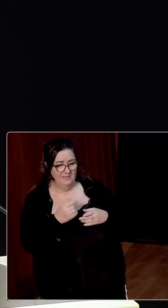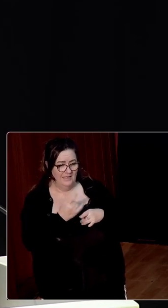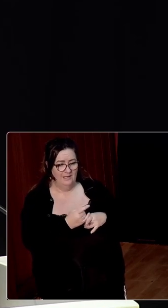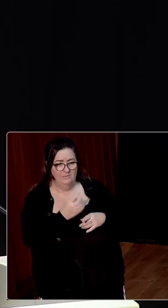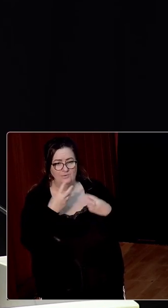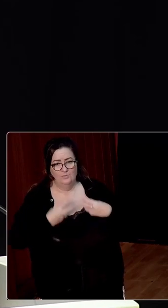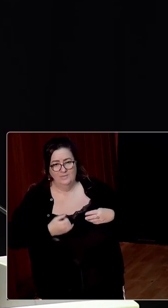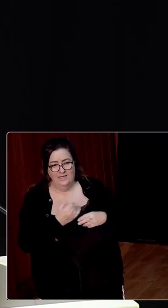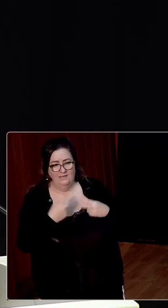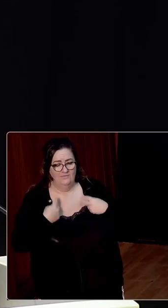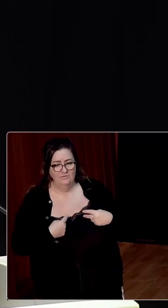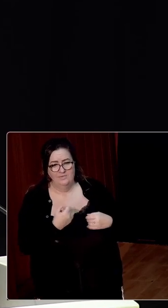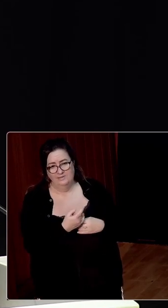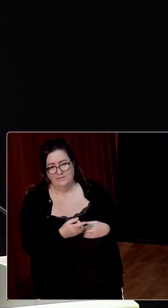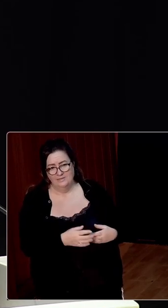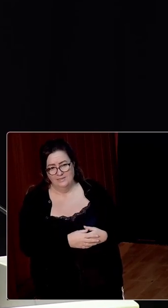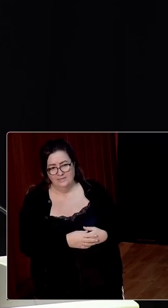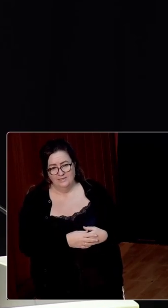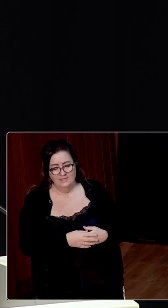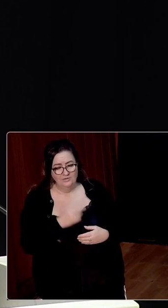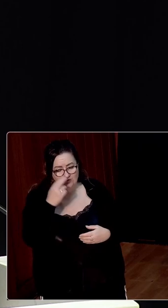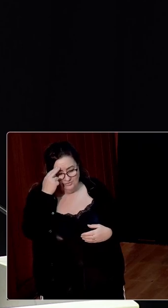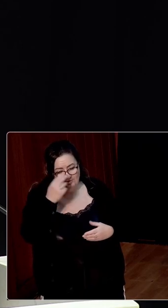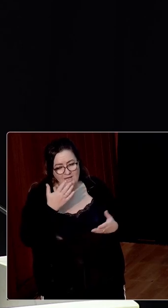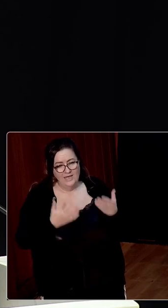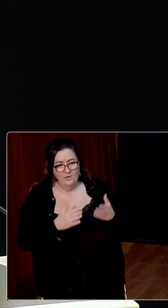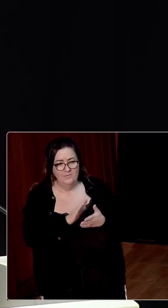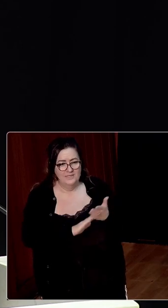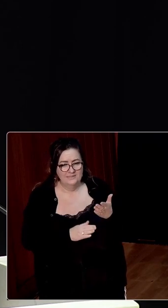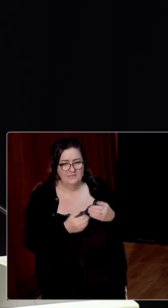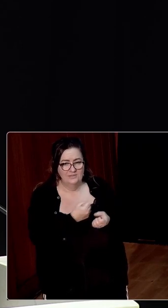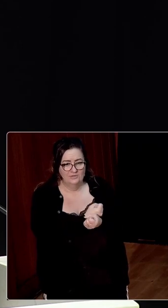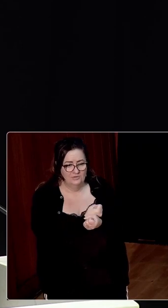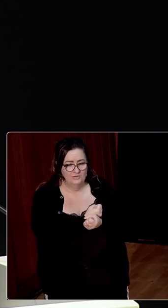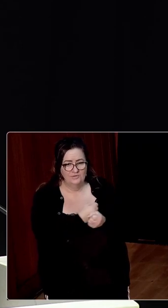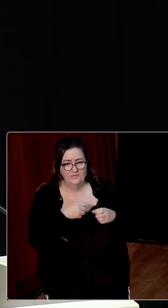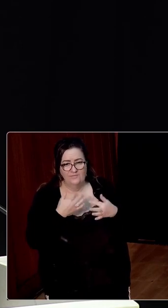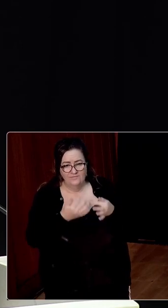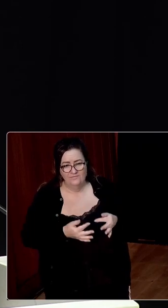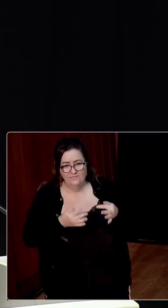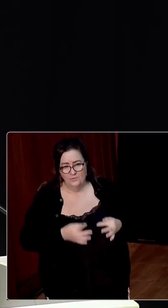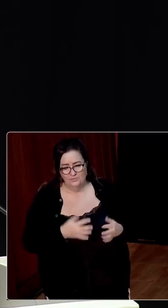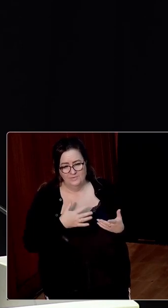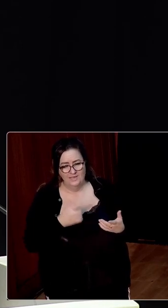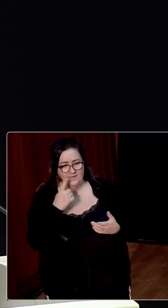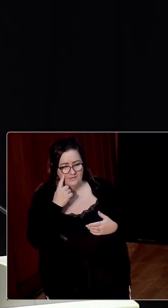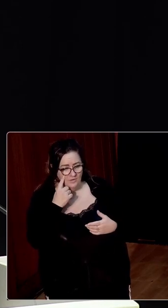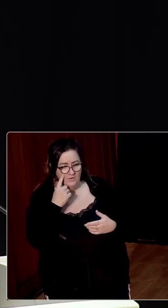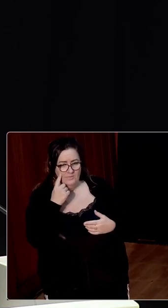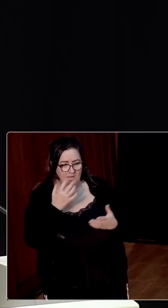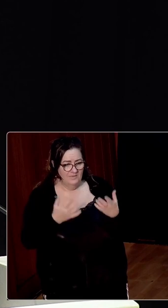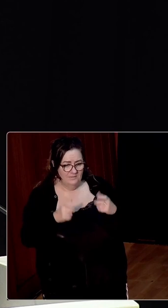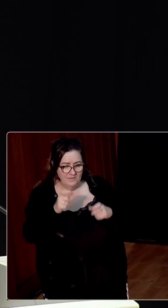He understood completely what missing a son's funeral would do to any mother, and so he took her into his church to show her the tears wept for her